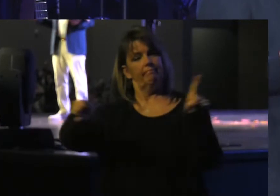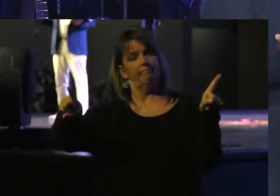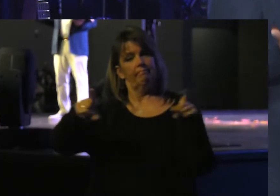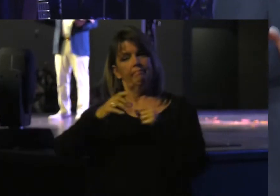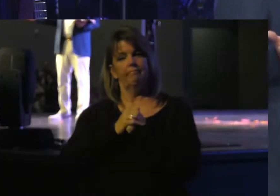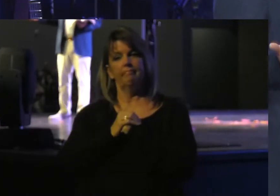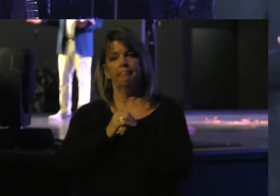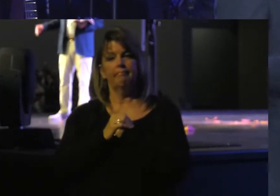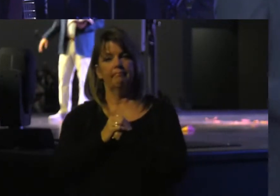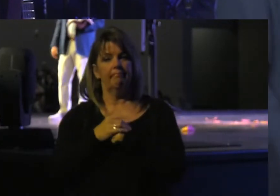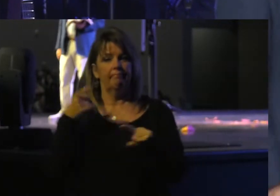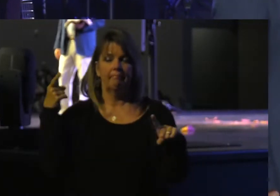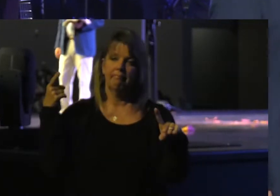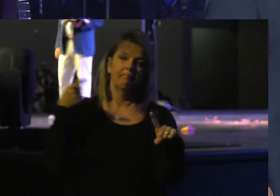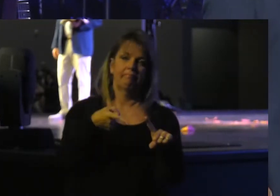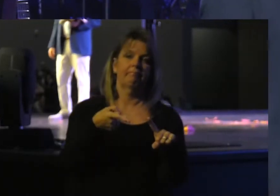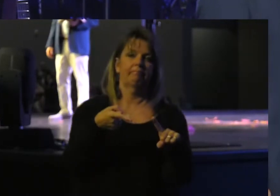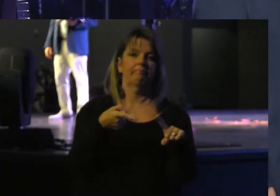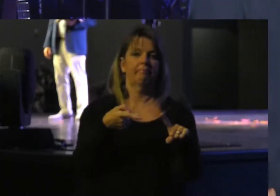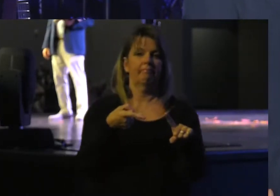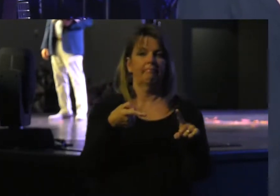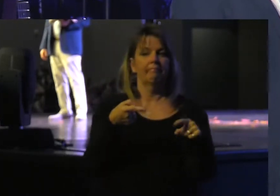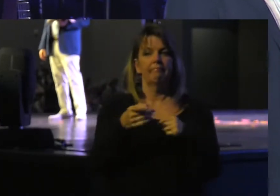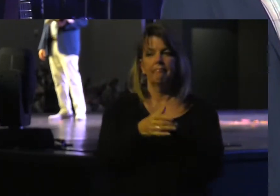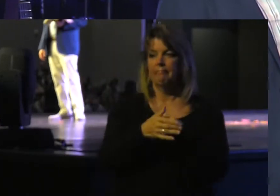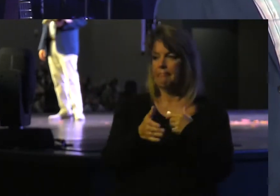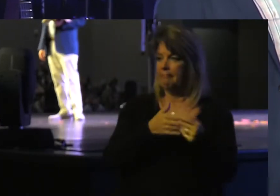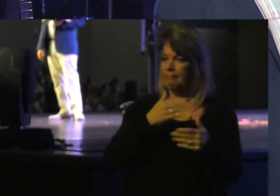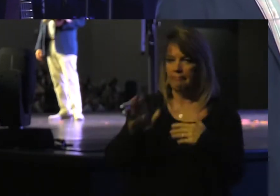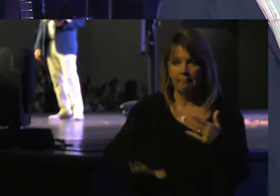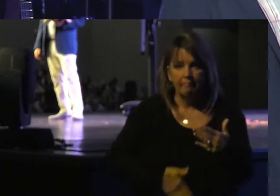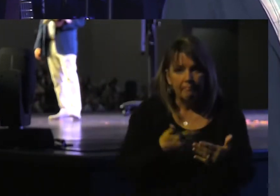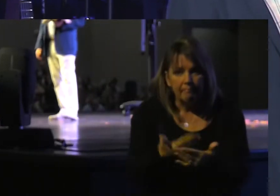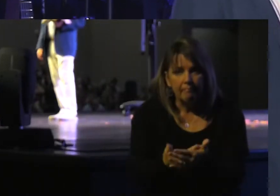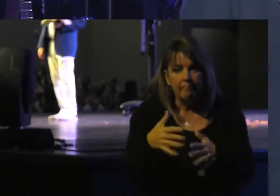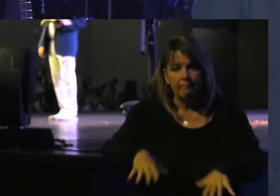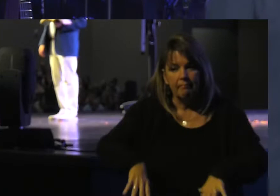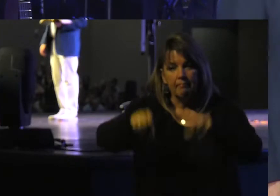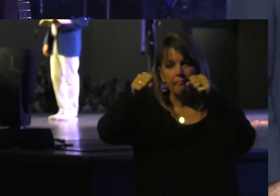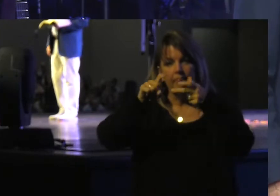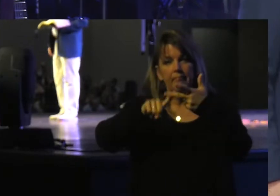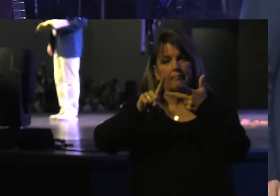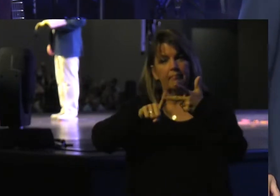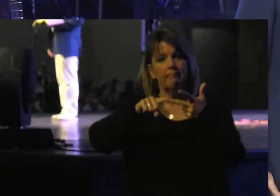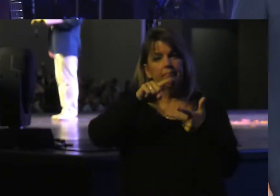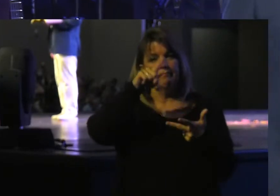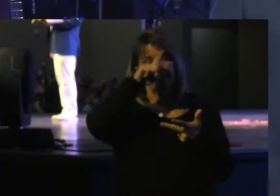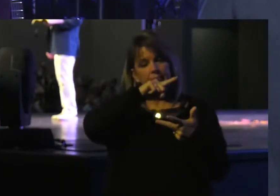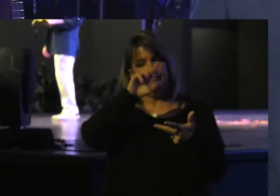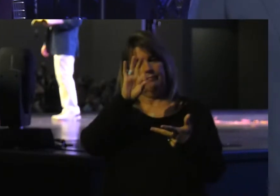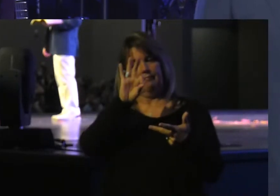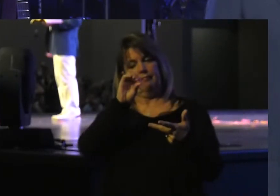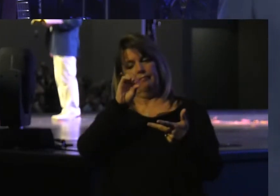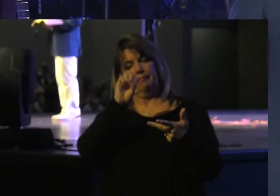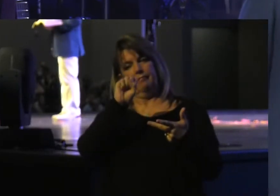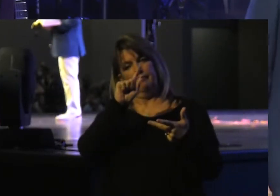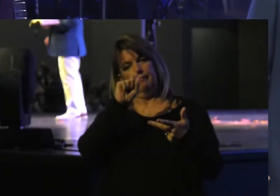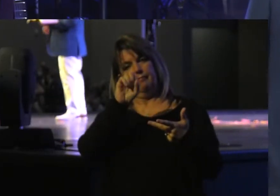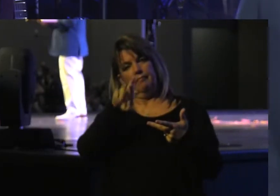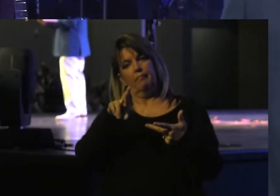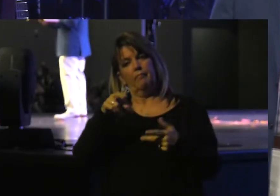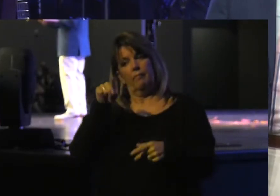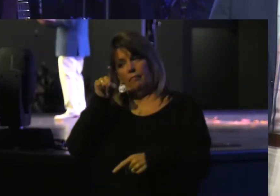default implication is, Whether through birth, adoption, or foster care, You are a mother